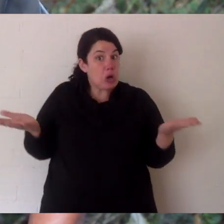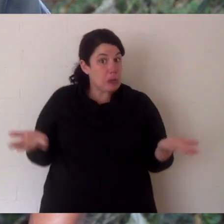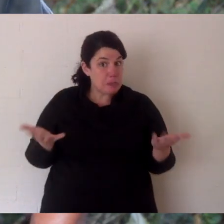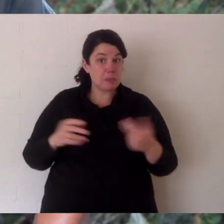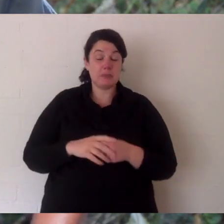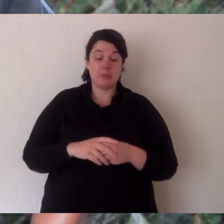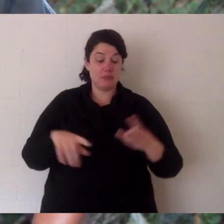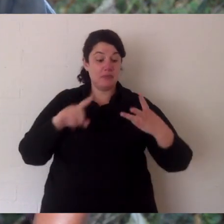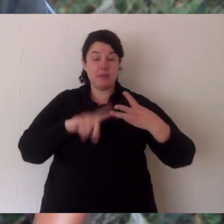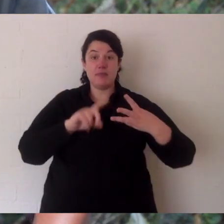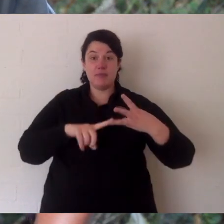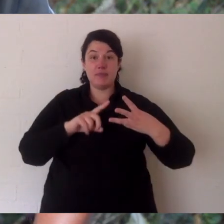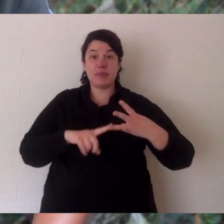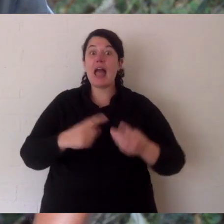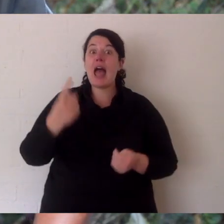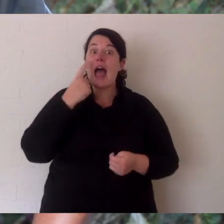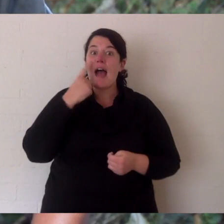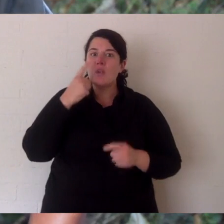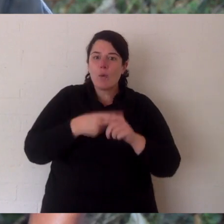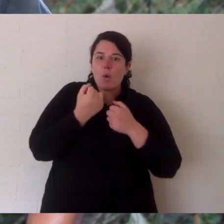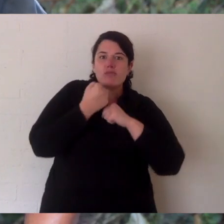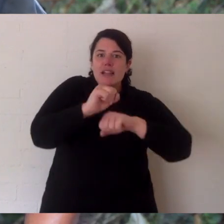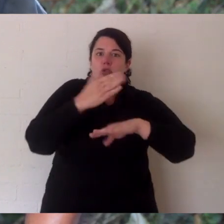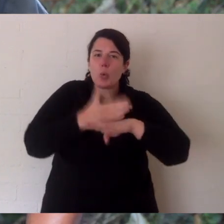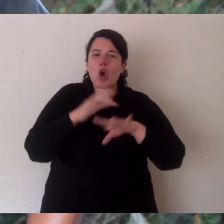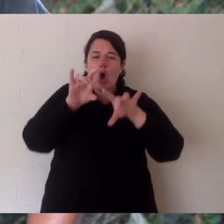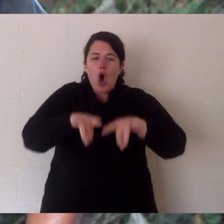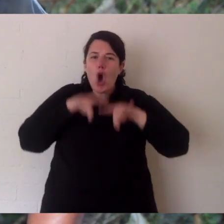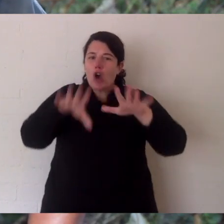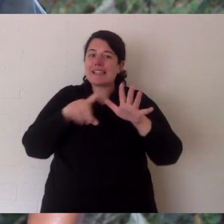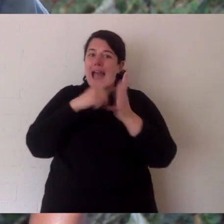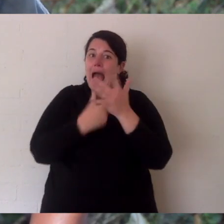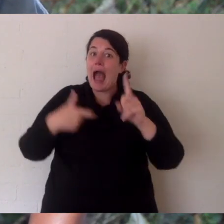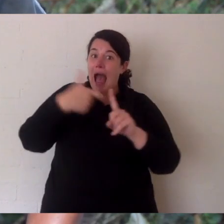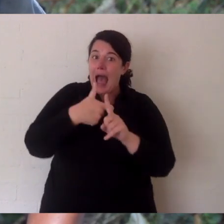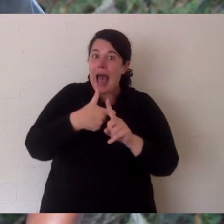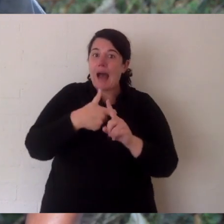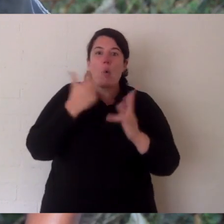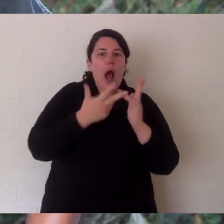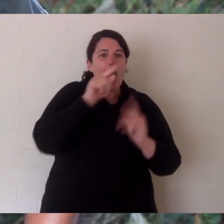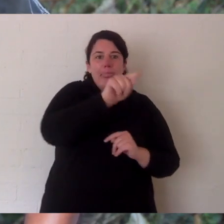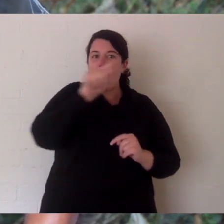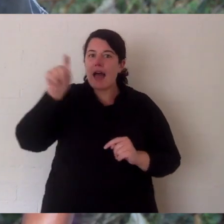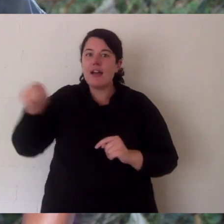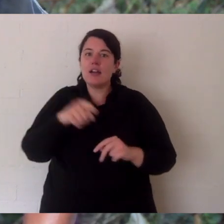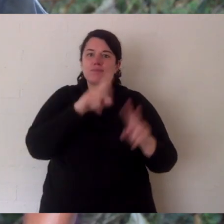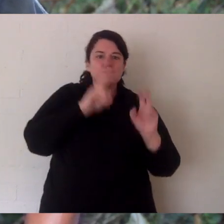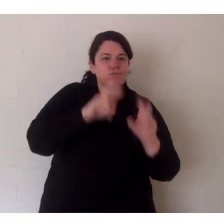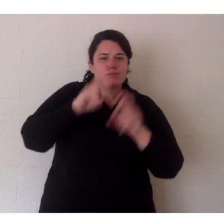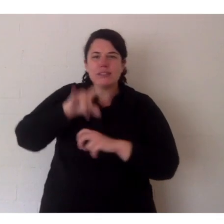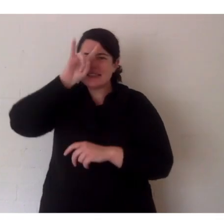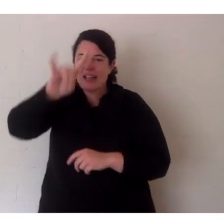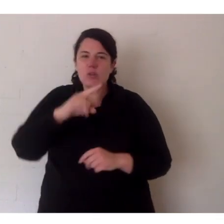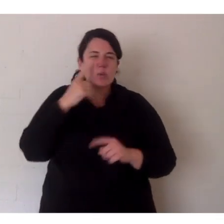long can a Tasmanian devil live for and number three is to check out my conservation work have a look at Aussie Ark on